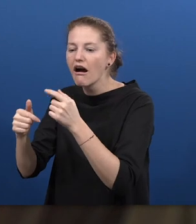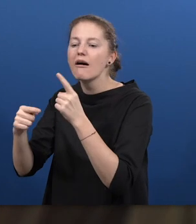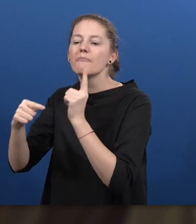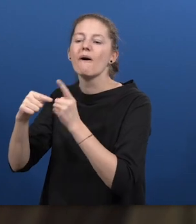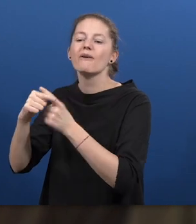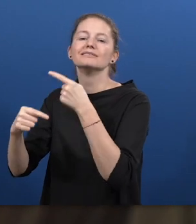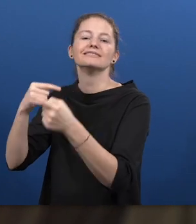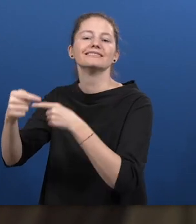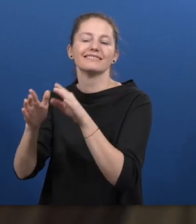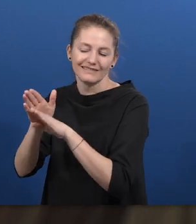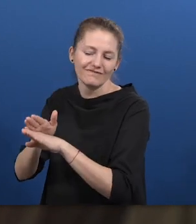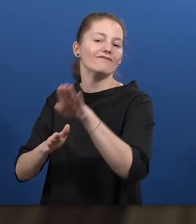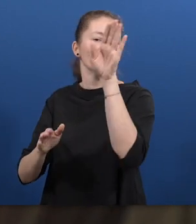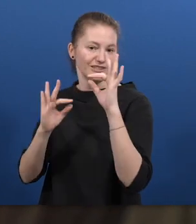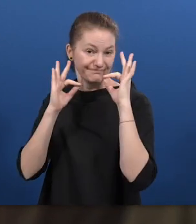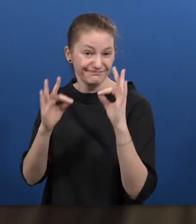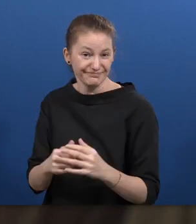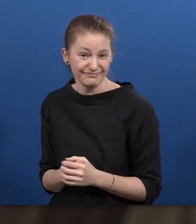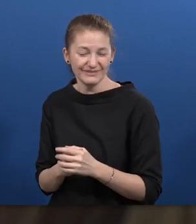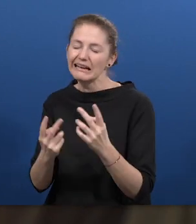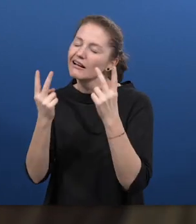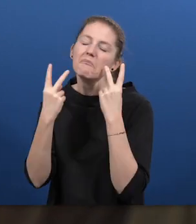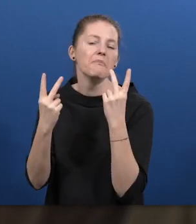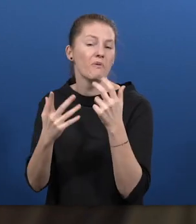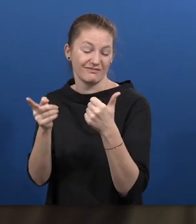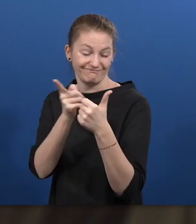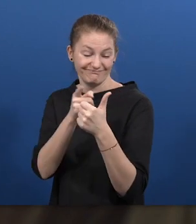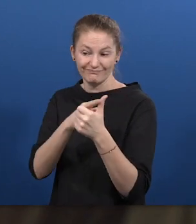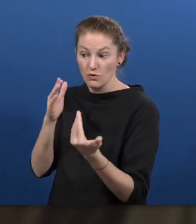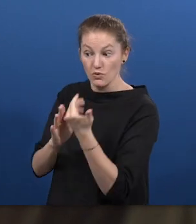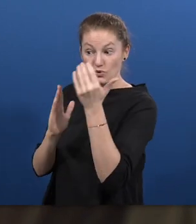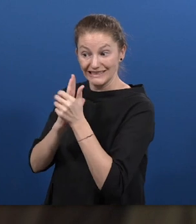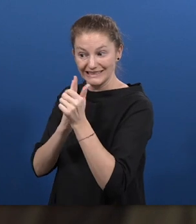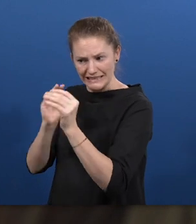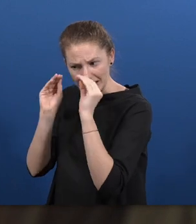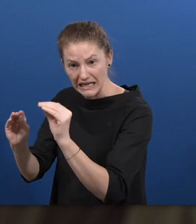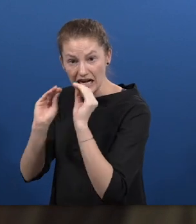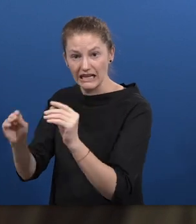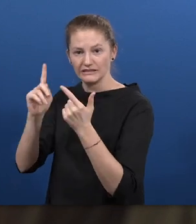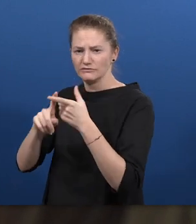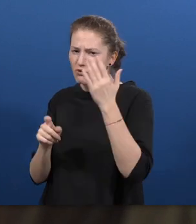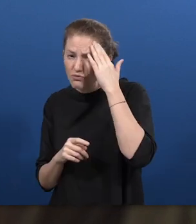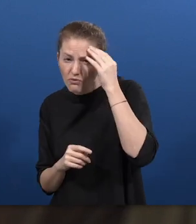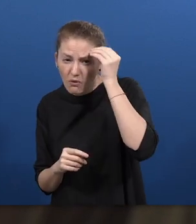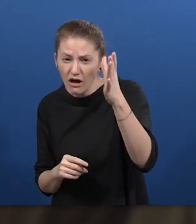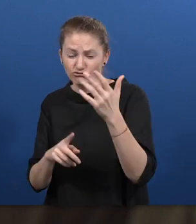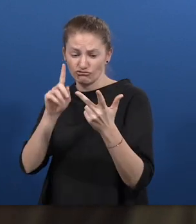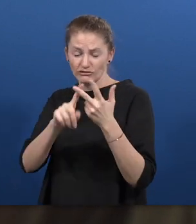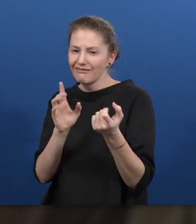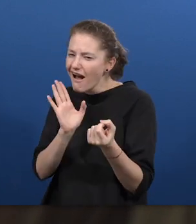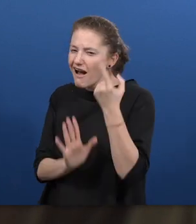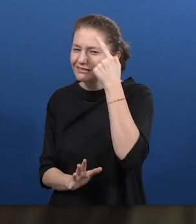into work in a very positive way. So that relationship between developing skills, knowledge and